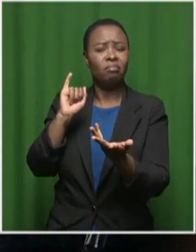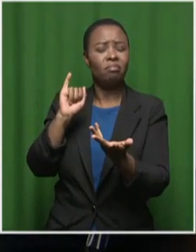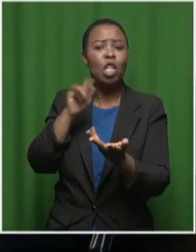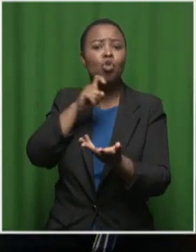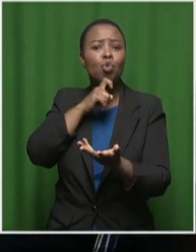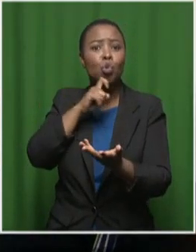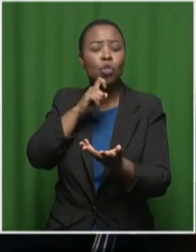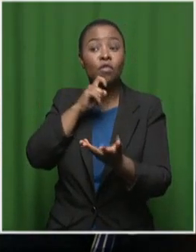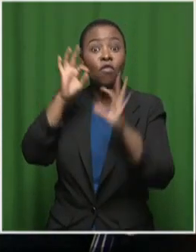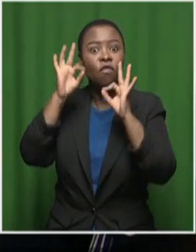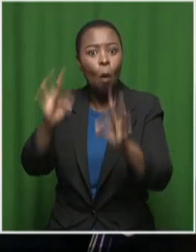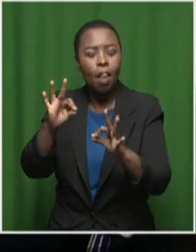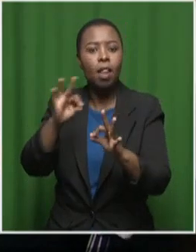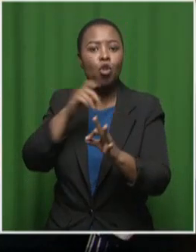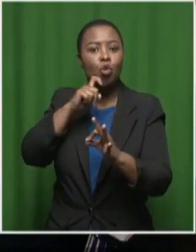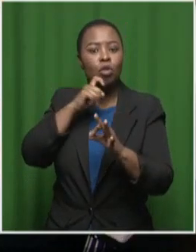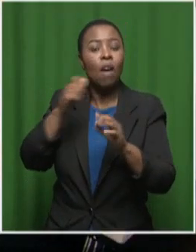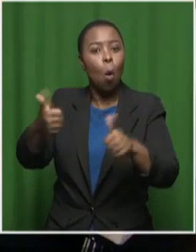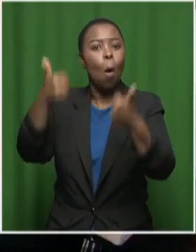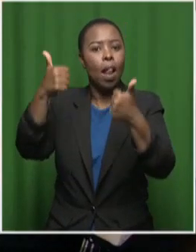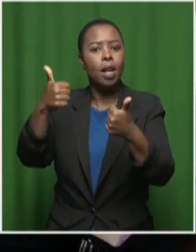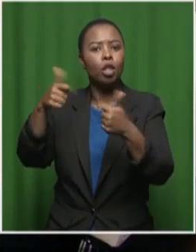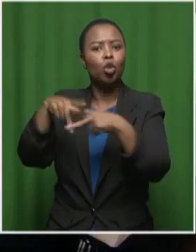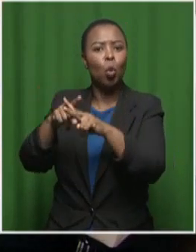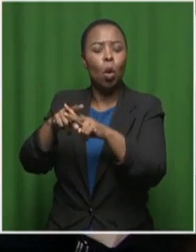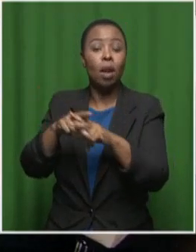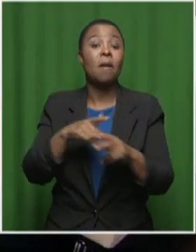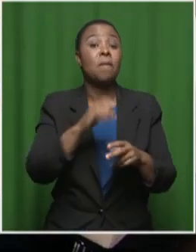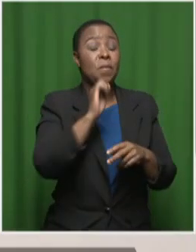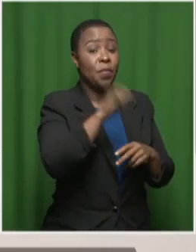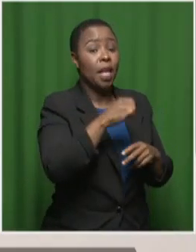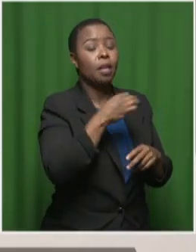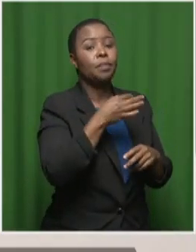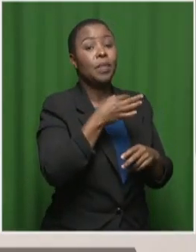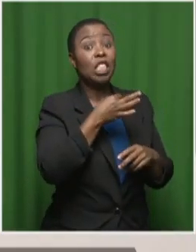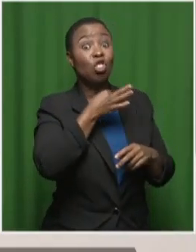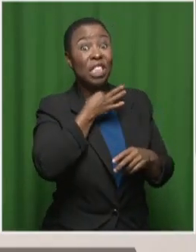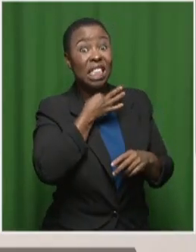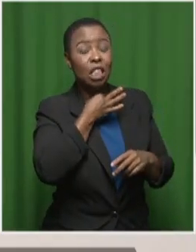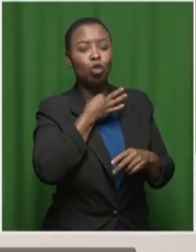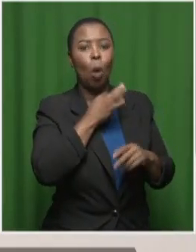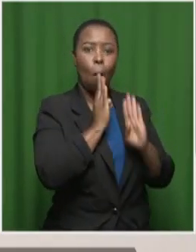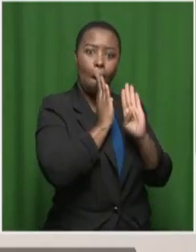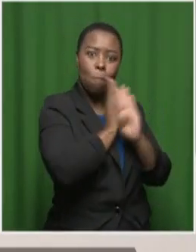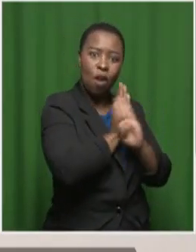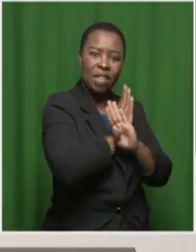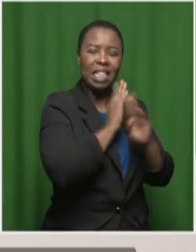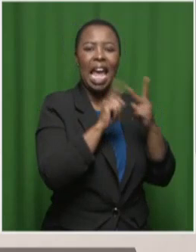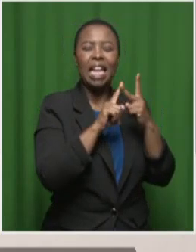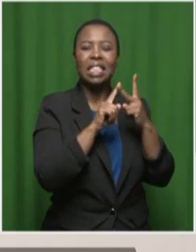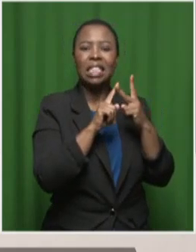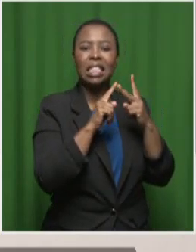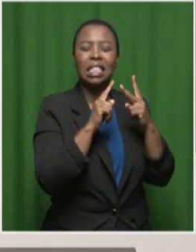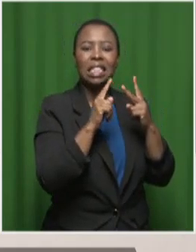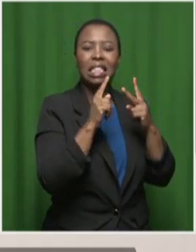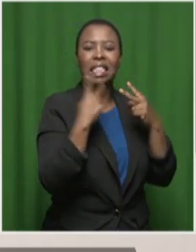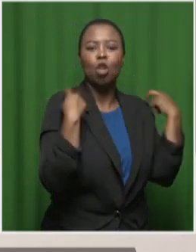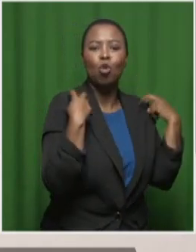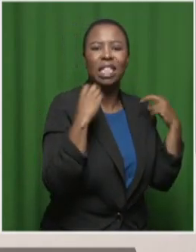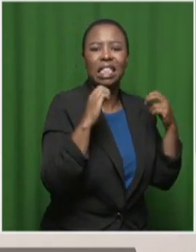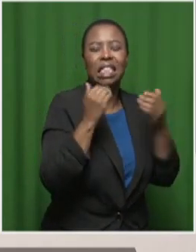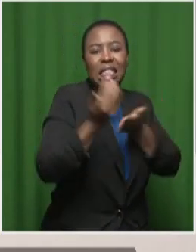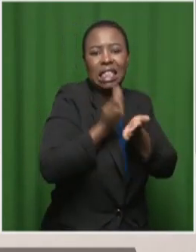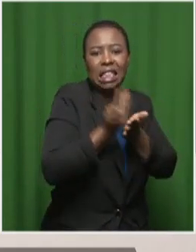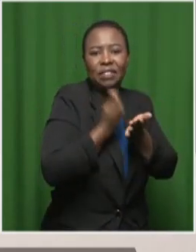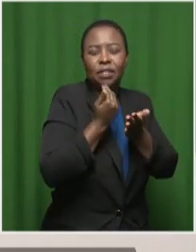a useful tool? AI is a tremendous threat to our privacy and to our security, but at the same time, it can be used to